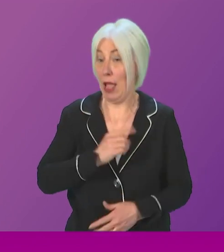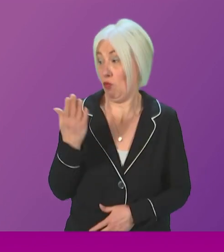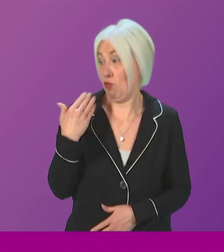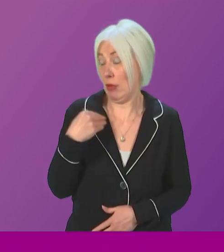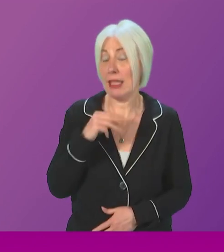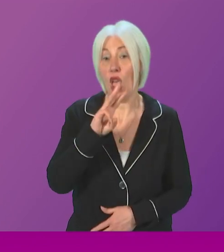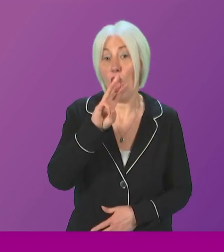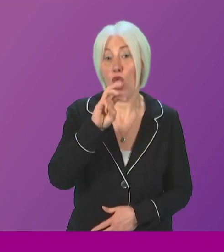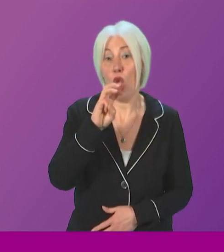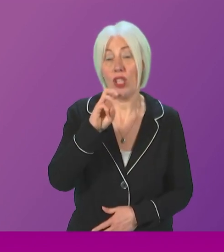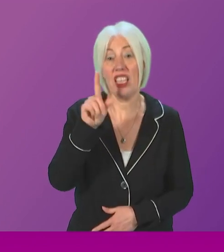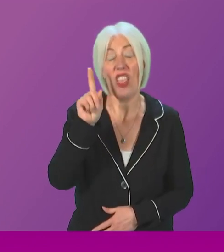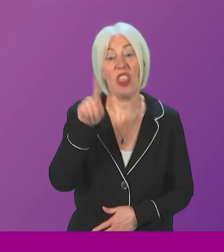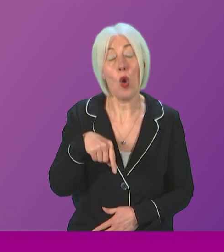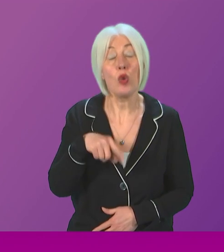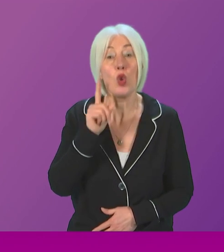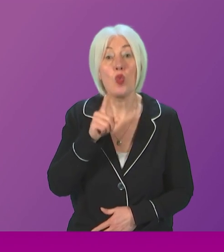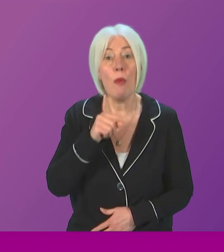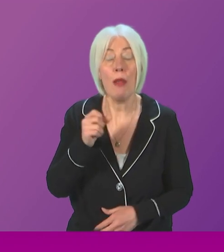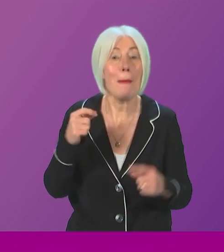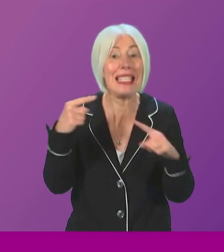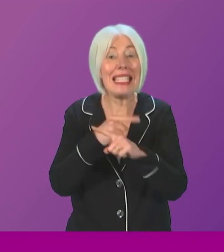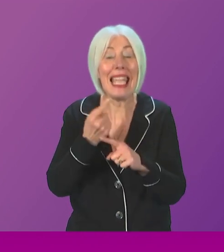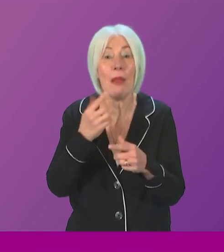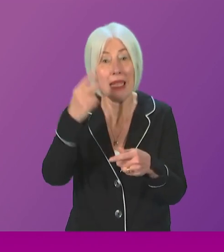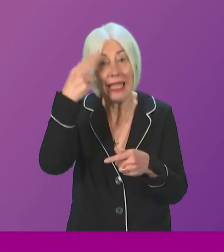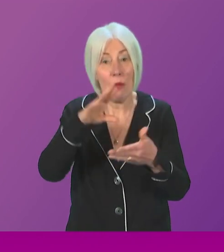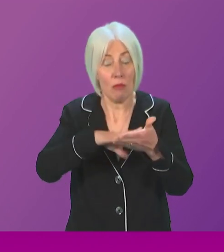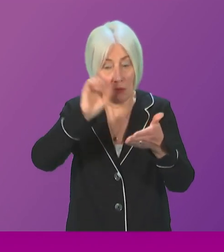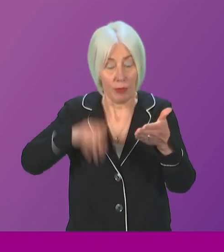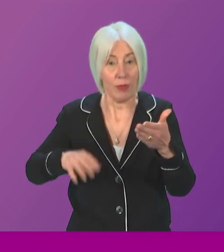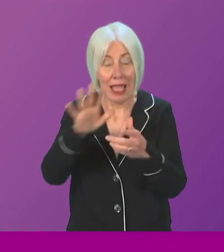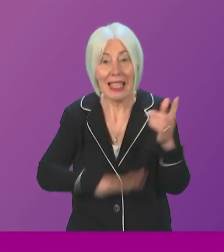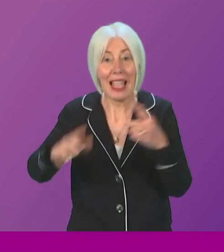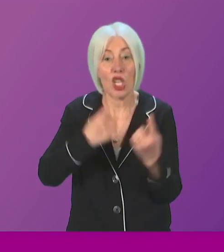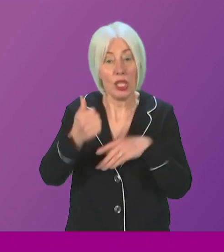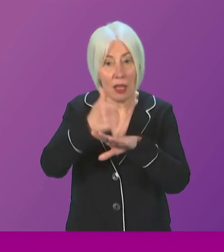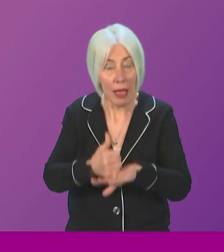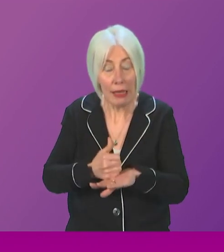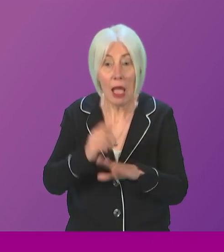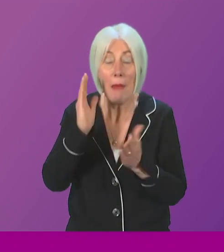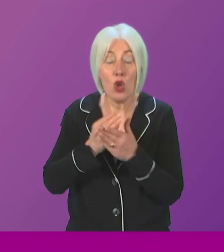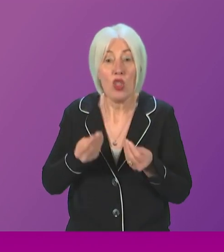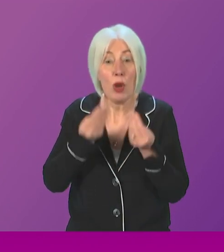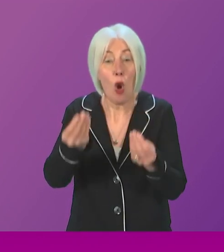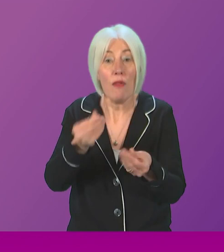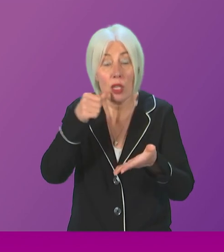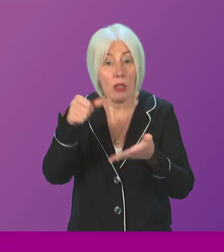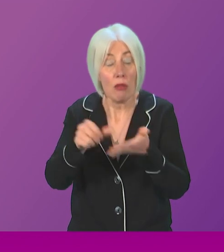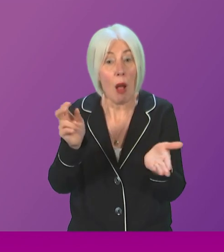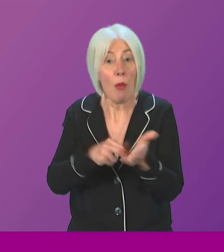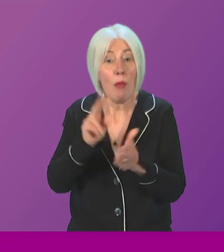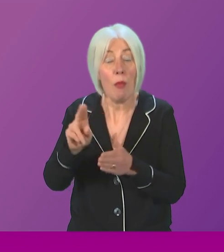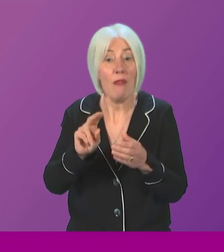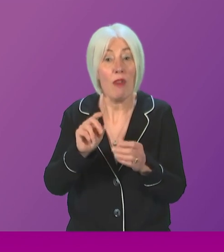13,000 women who were mistakenly removed from the national database are being offered an appointment for a cervical smear. First